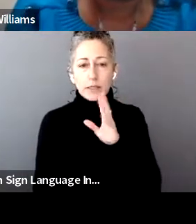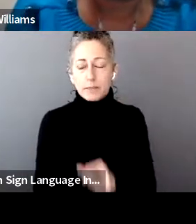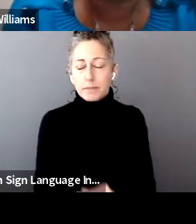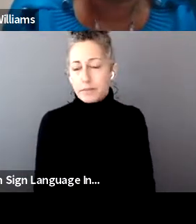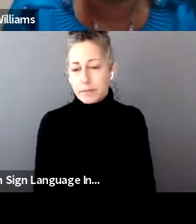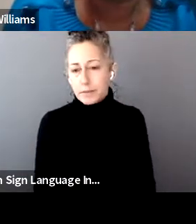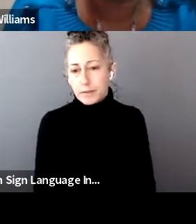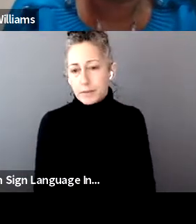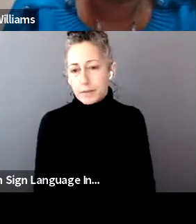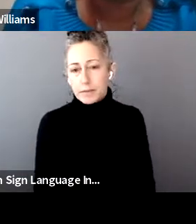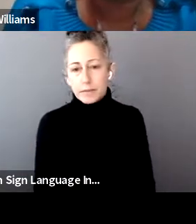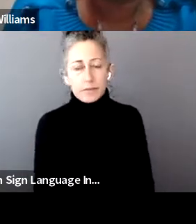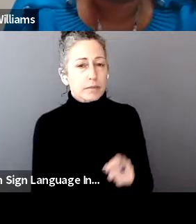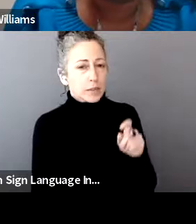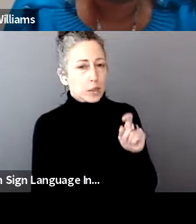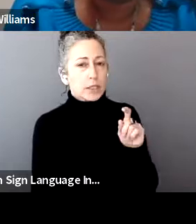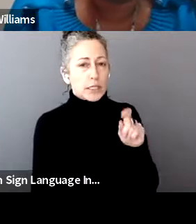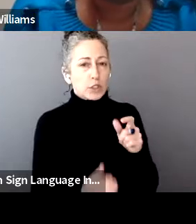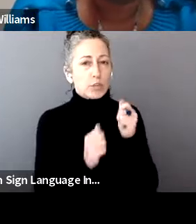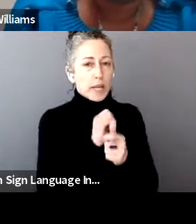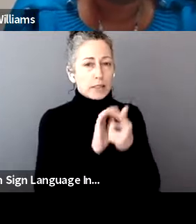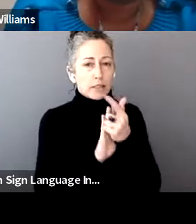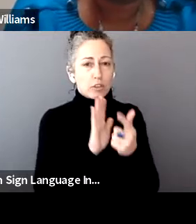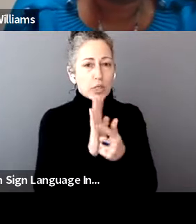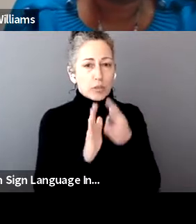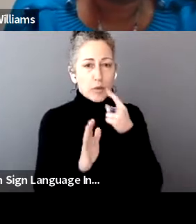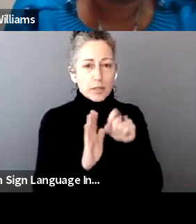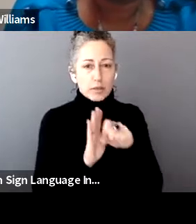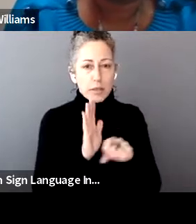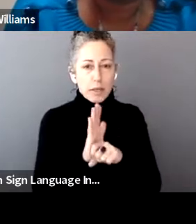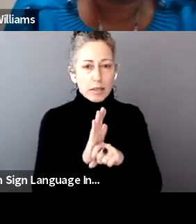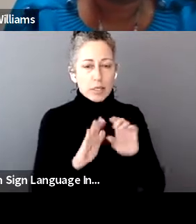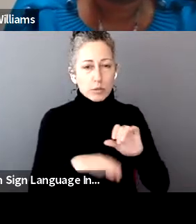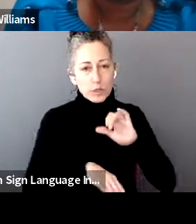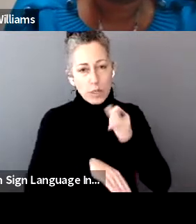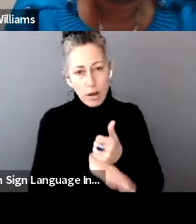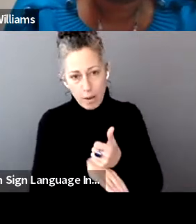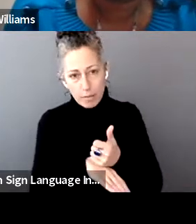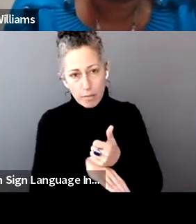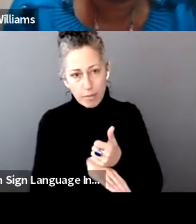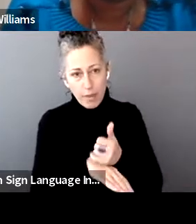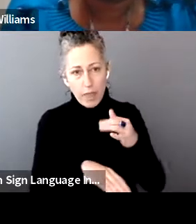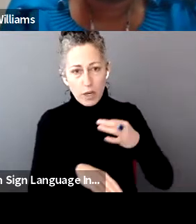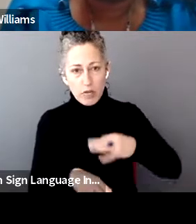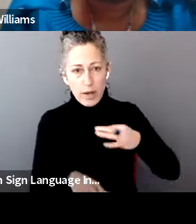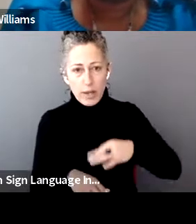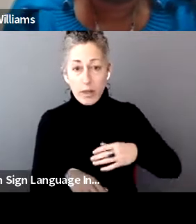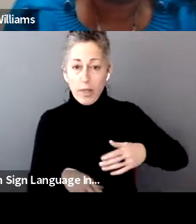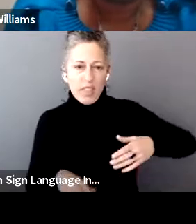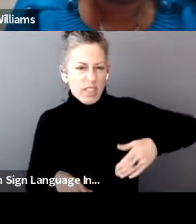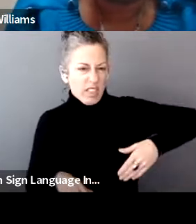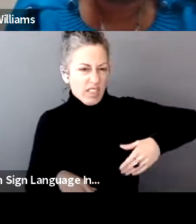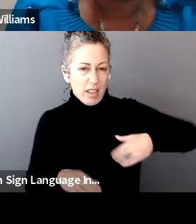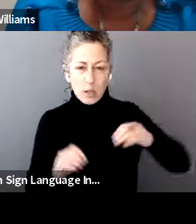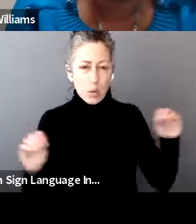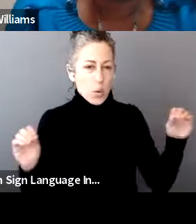There would need to be legislation passed for the state in order to create that credit. As of now, there hasn't been anything passed,